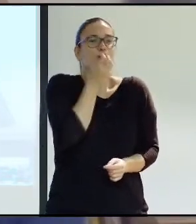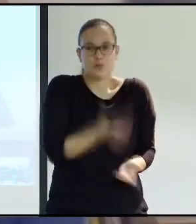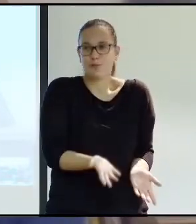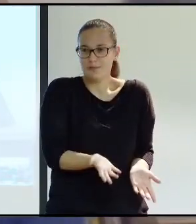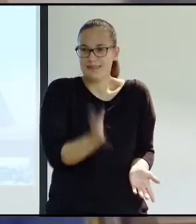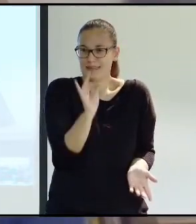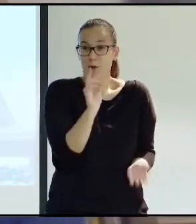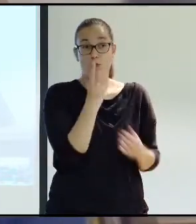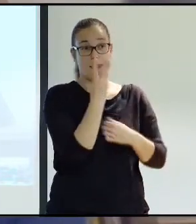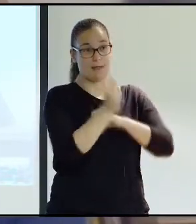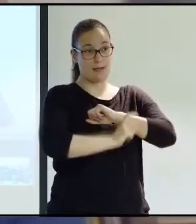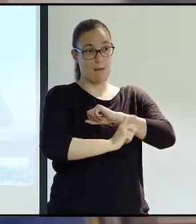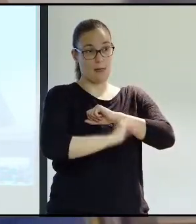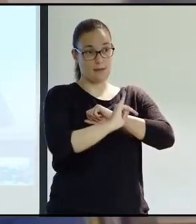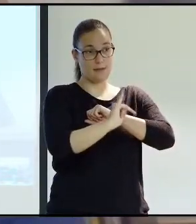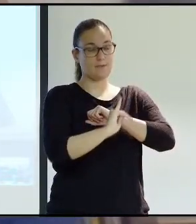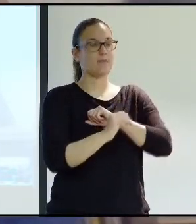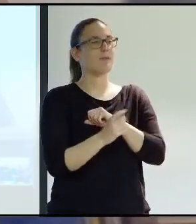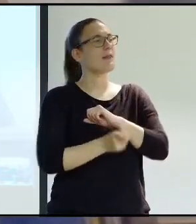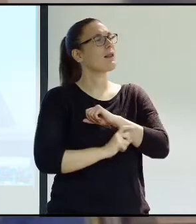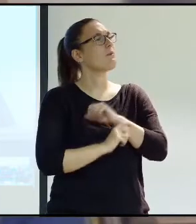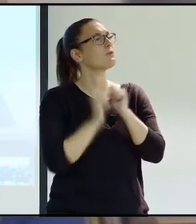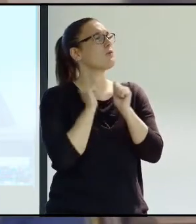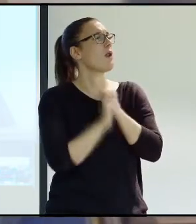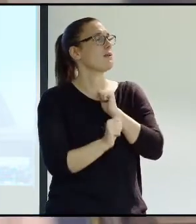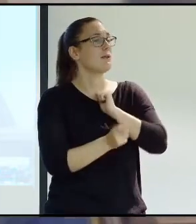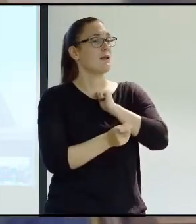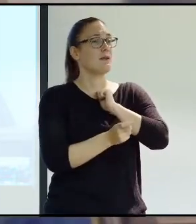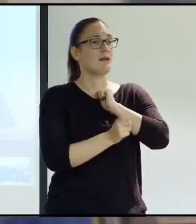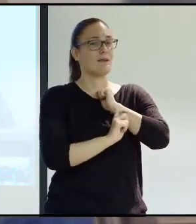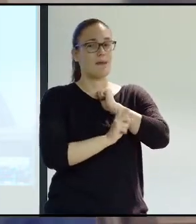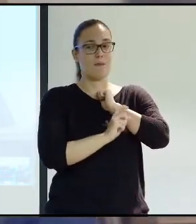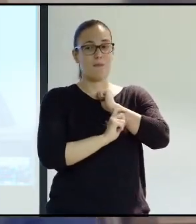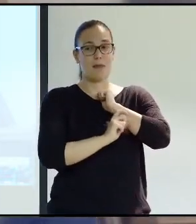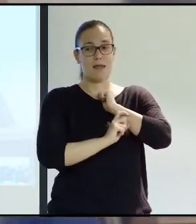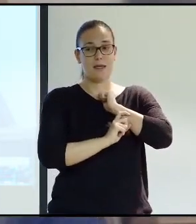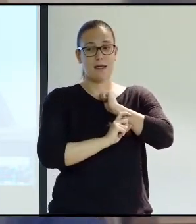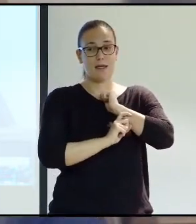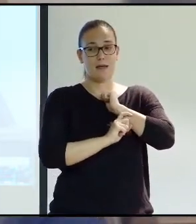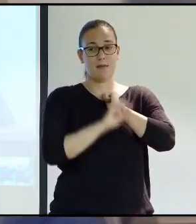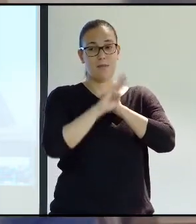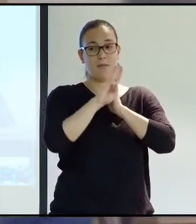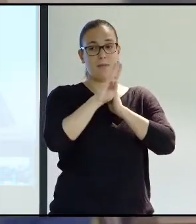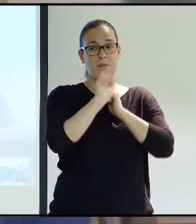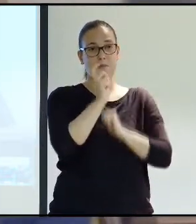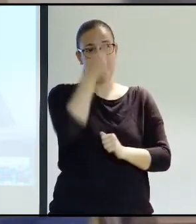us. In other words, in law, of course, was based on good intentions, but then we had those three